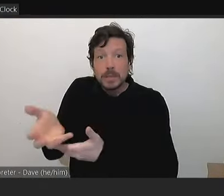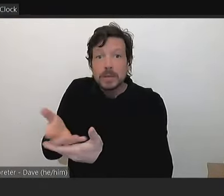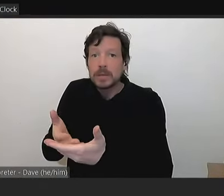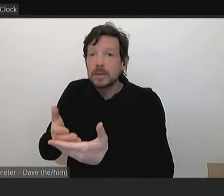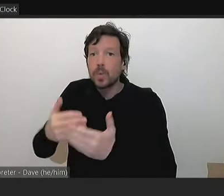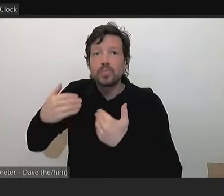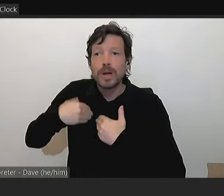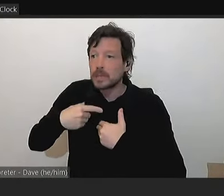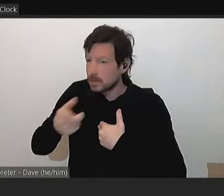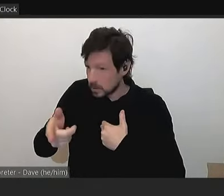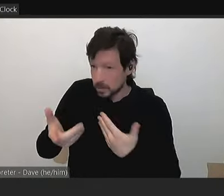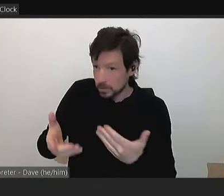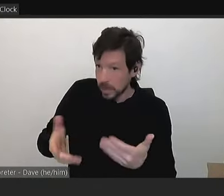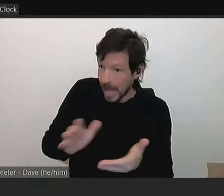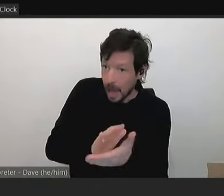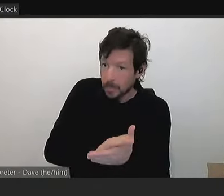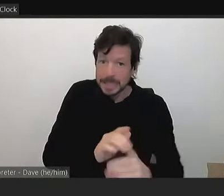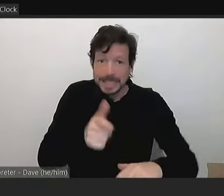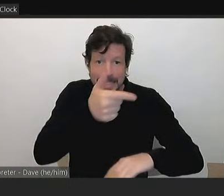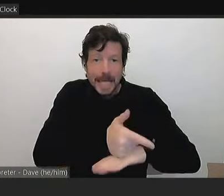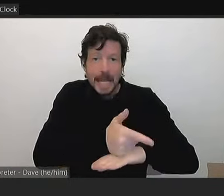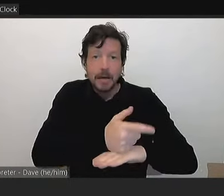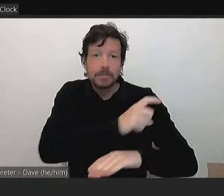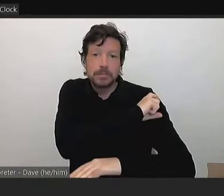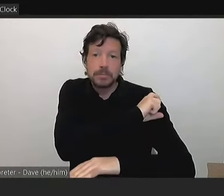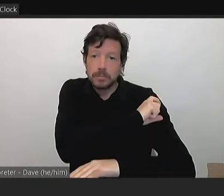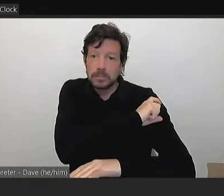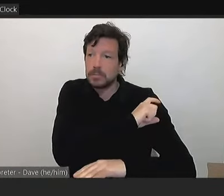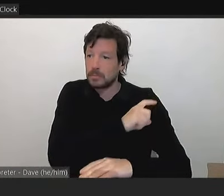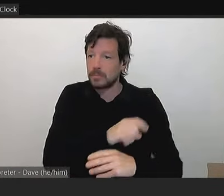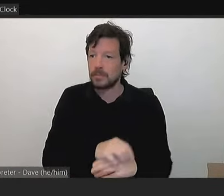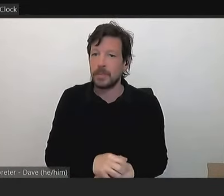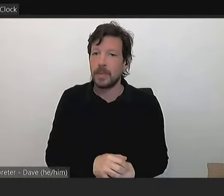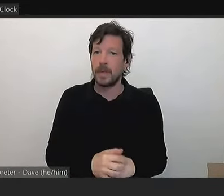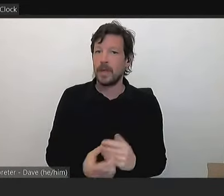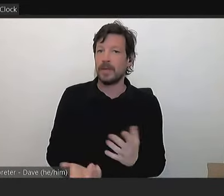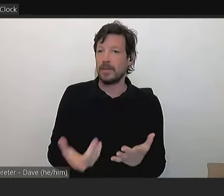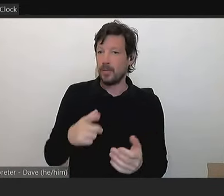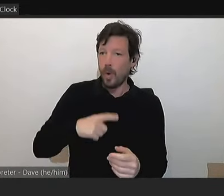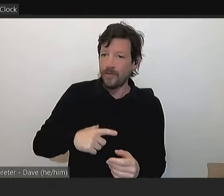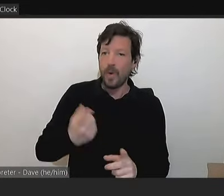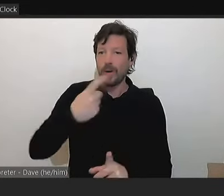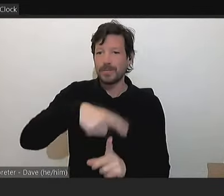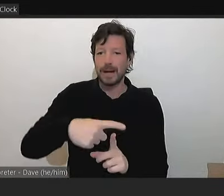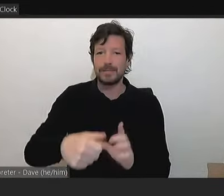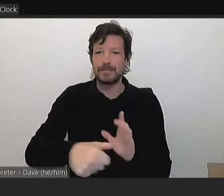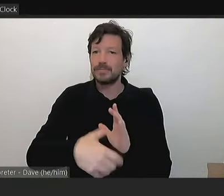of such surveillance equipment, its purpose and financial expenditure for installation?